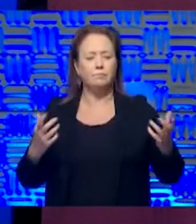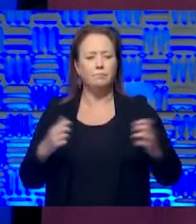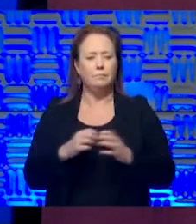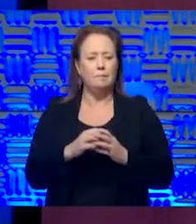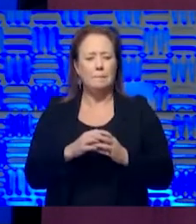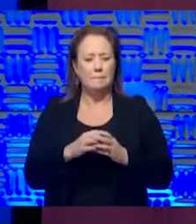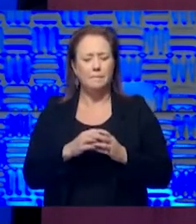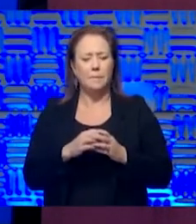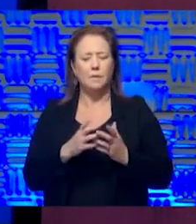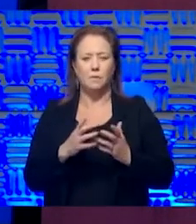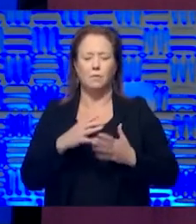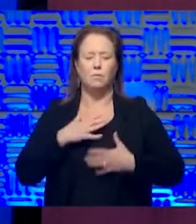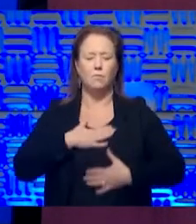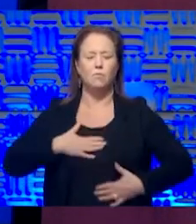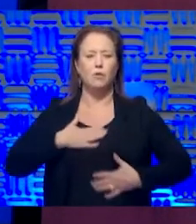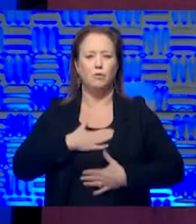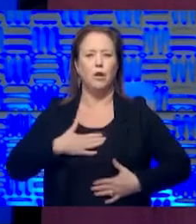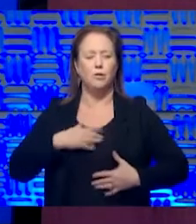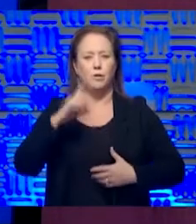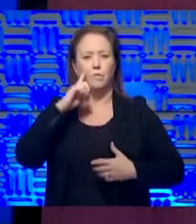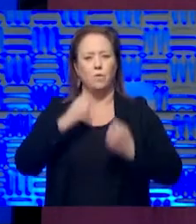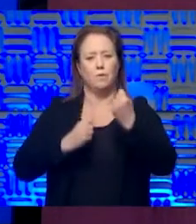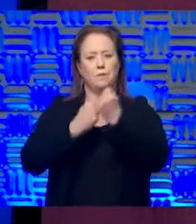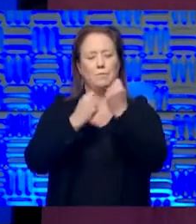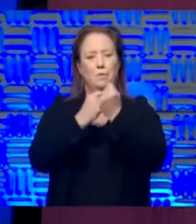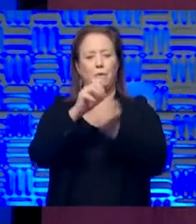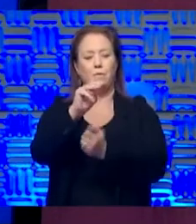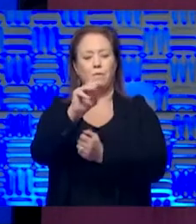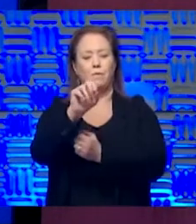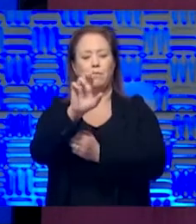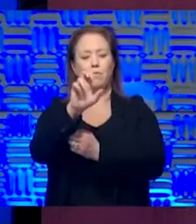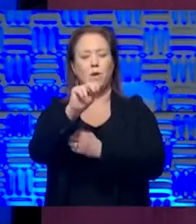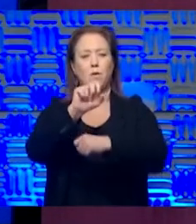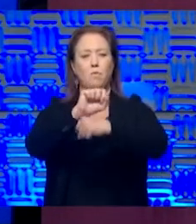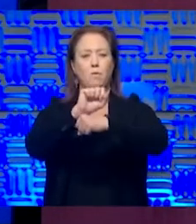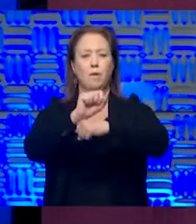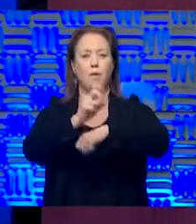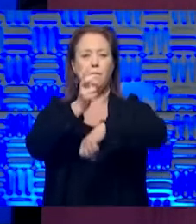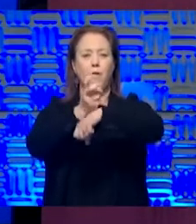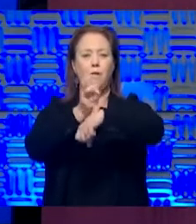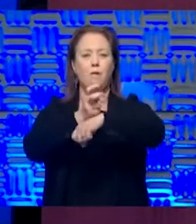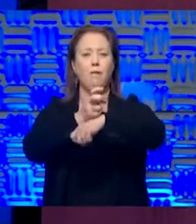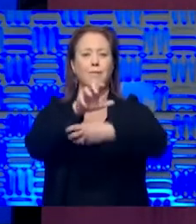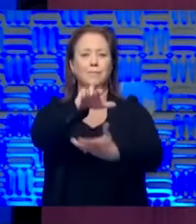lots of, uh, appreciation for the support of Senator Moran and working so hard to get more testing.